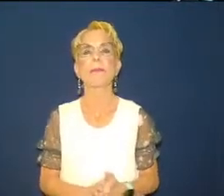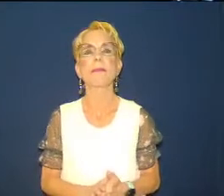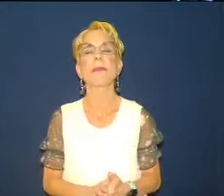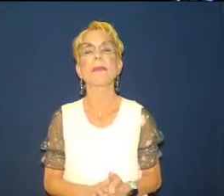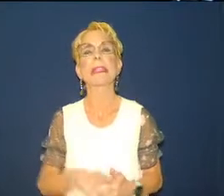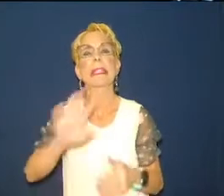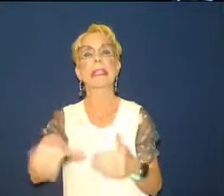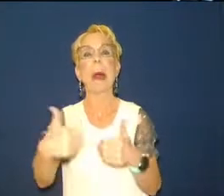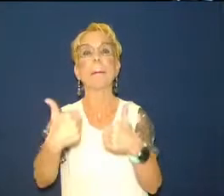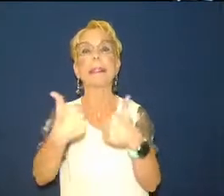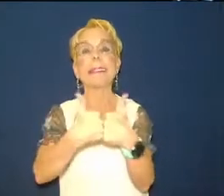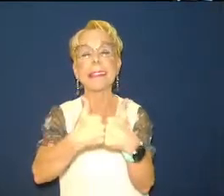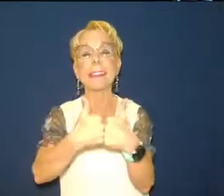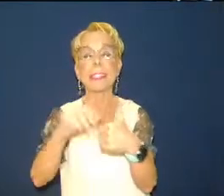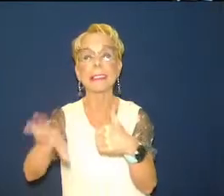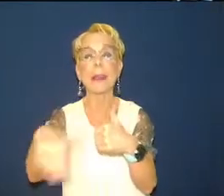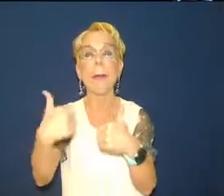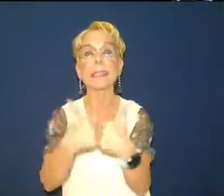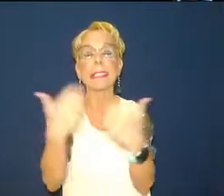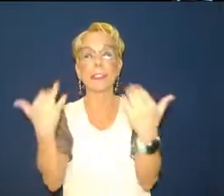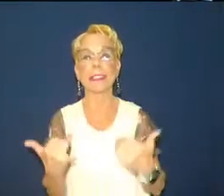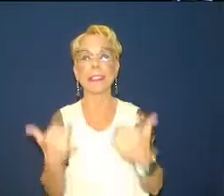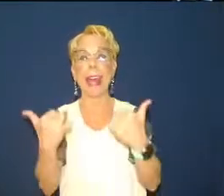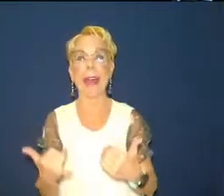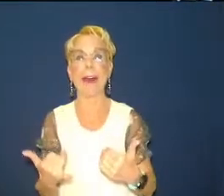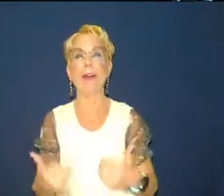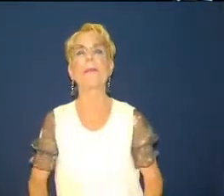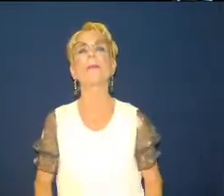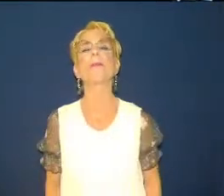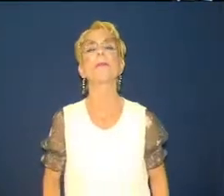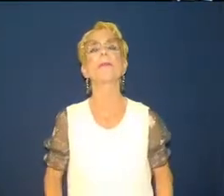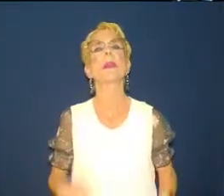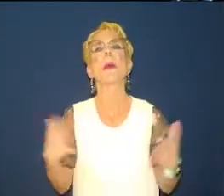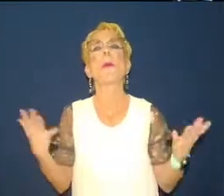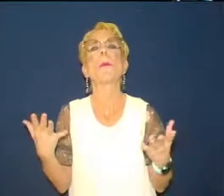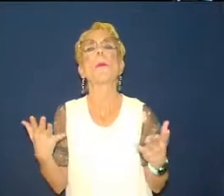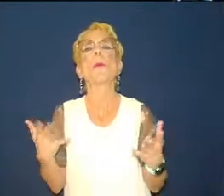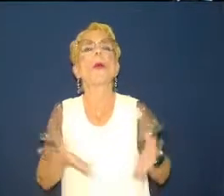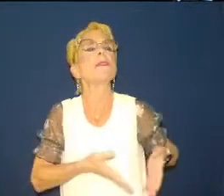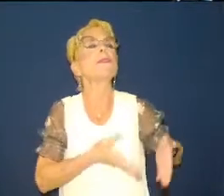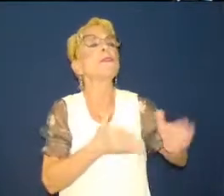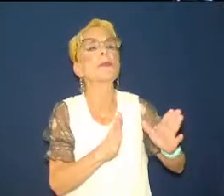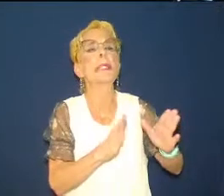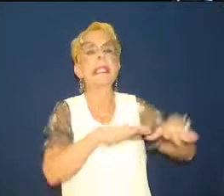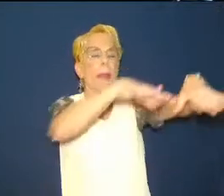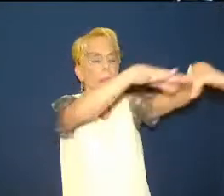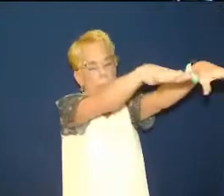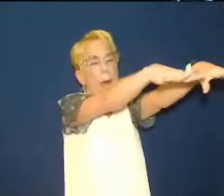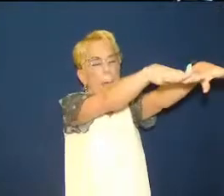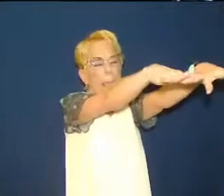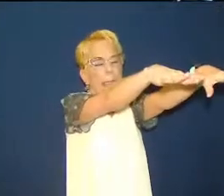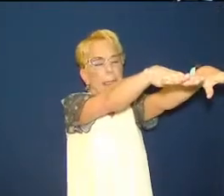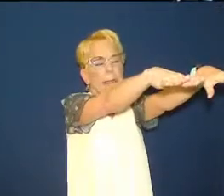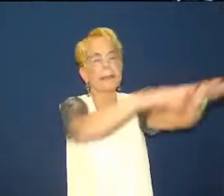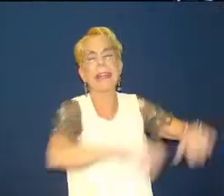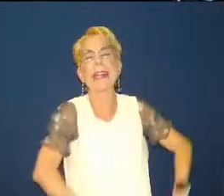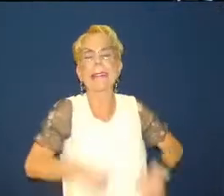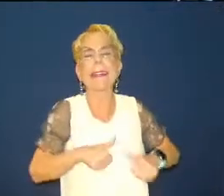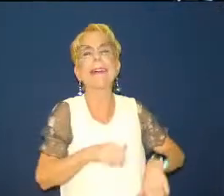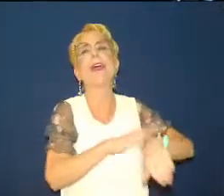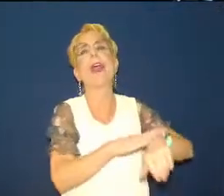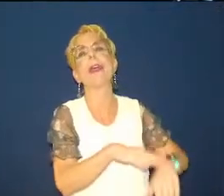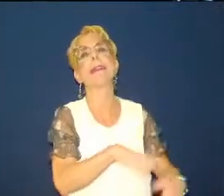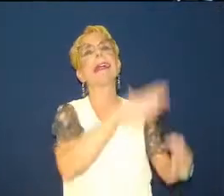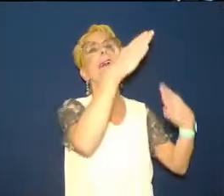on father's day 2022 what streets do zombies live on yes dead ends